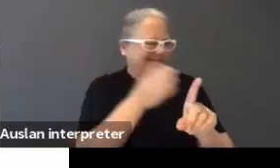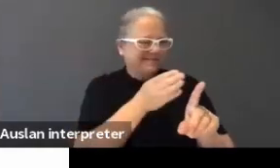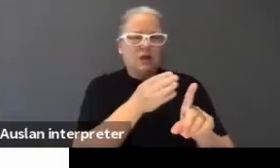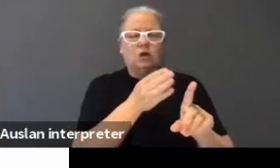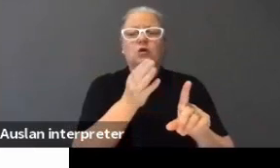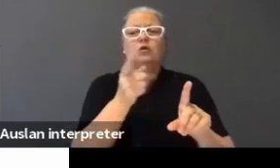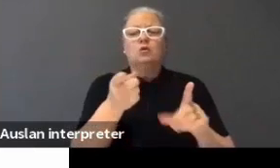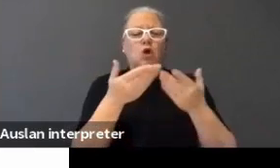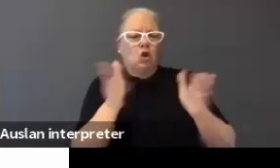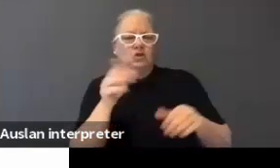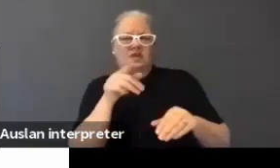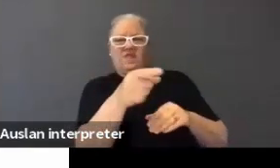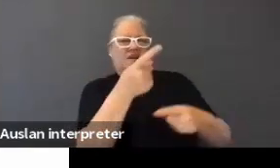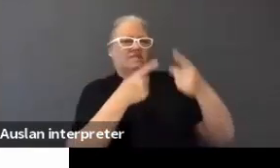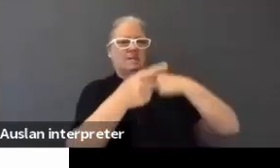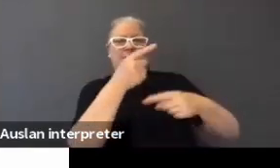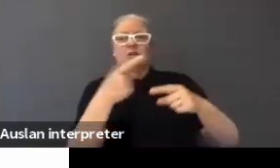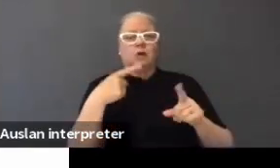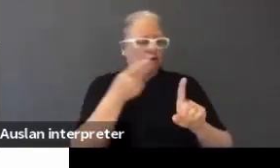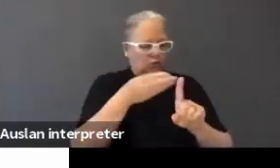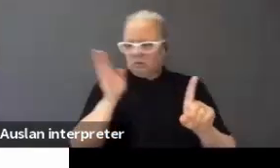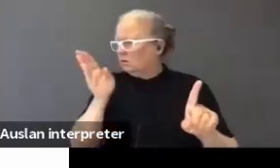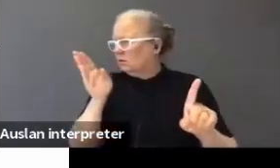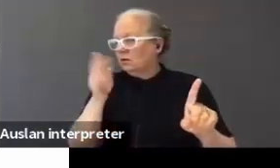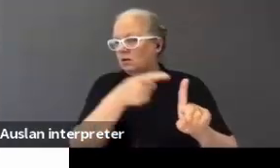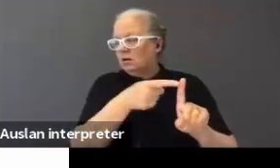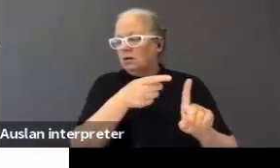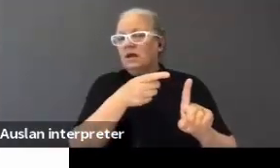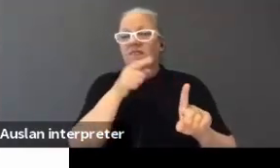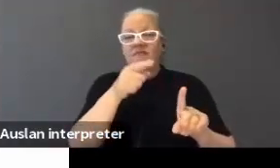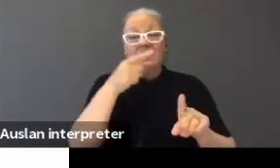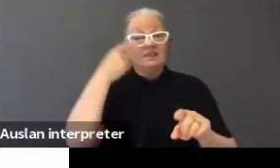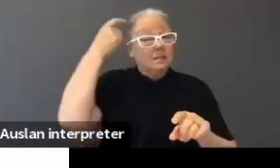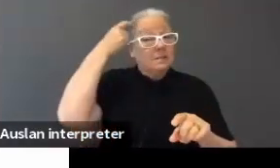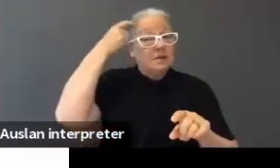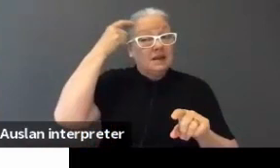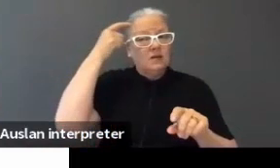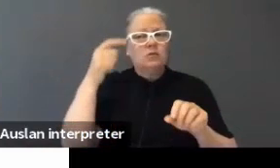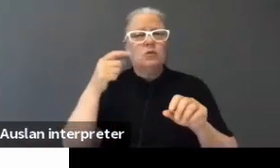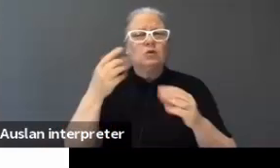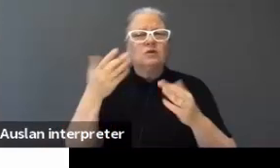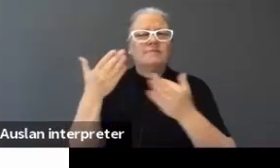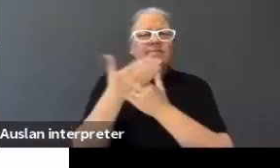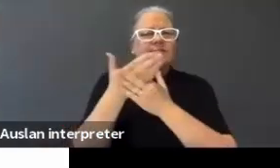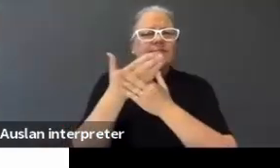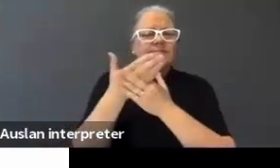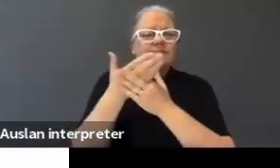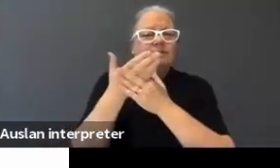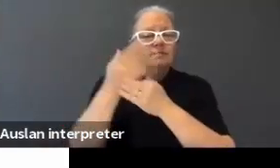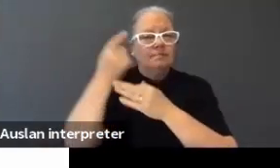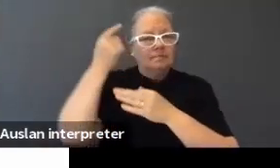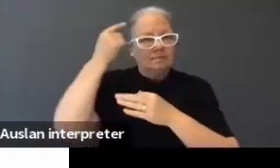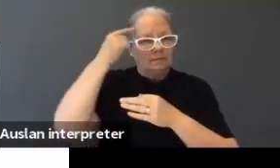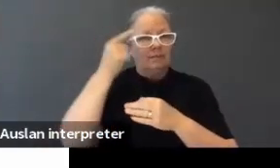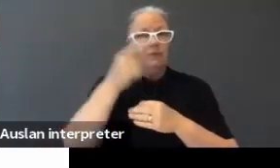that content. You've lost that information. That's a mental break that you then have to, you have to bridge that mentally